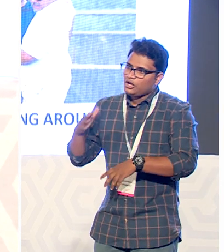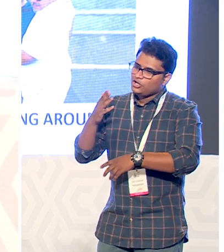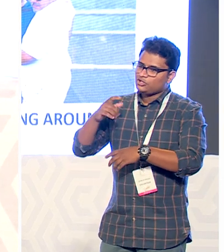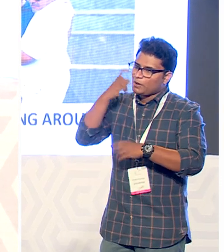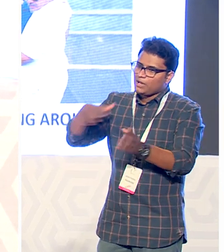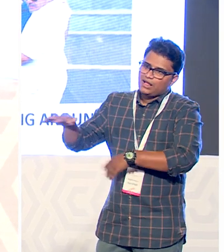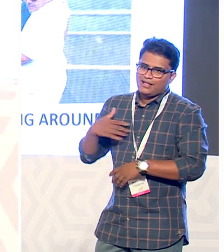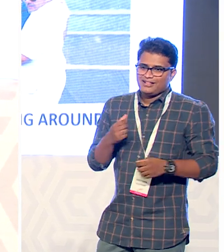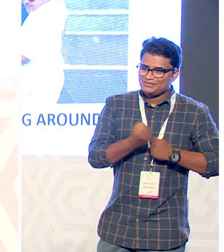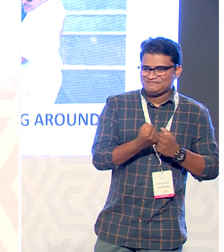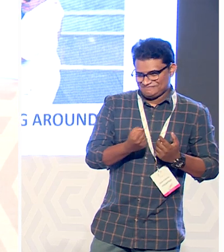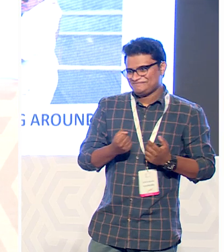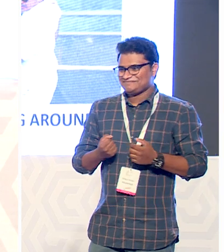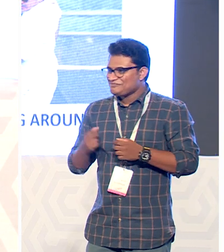time